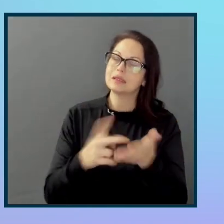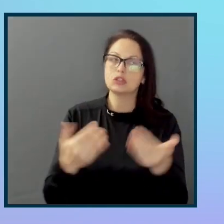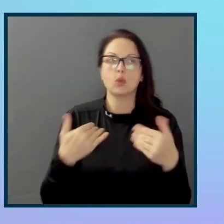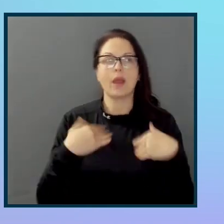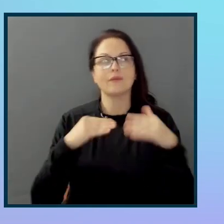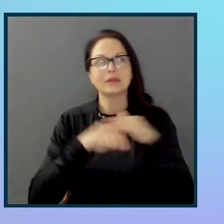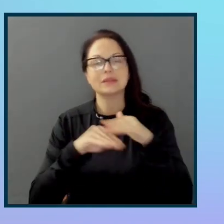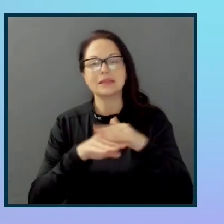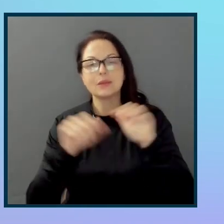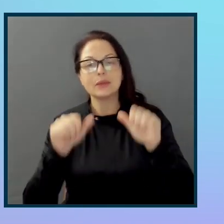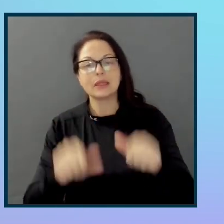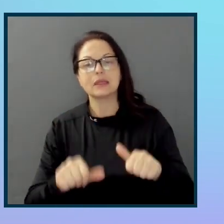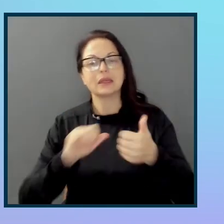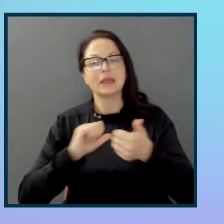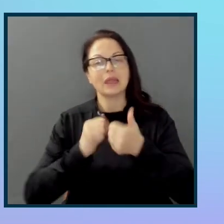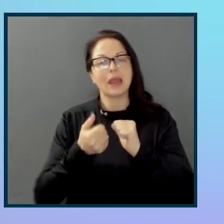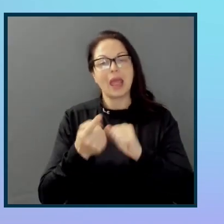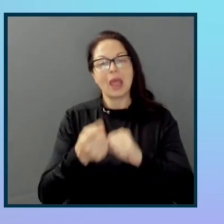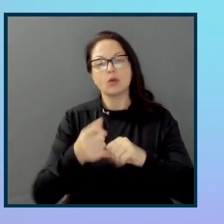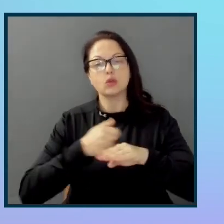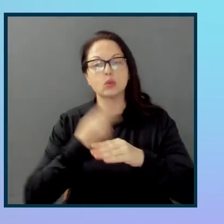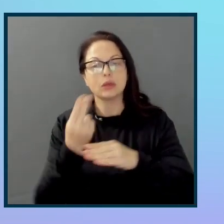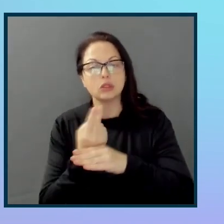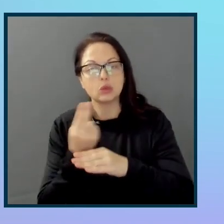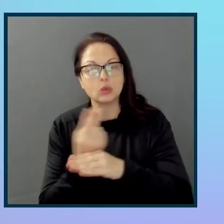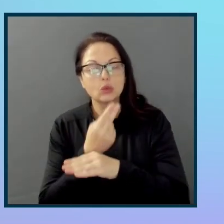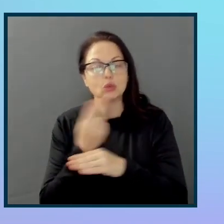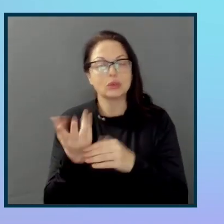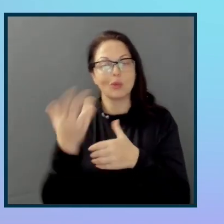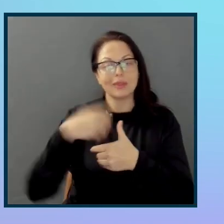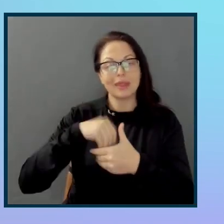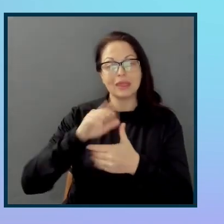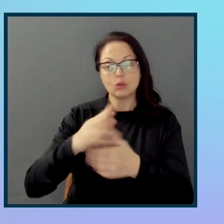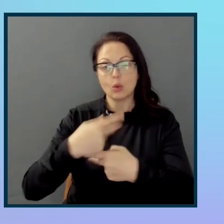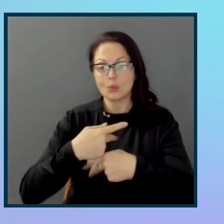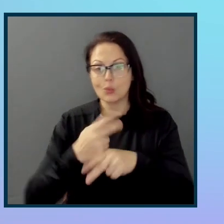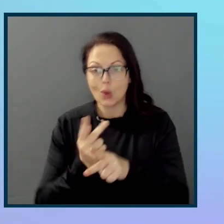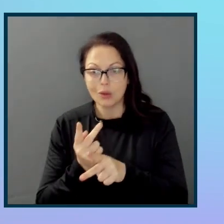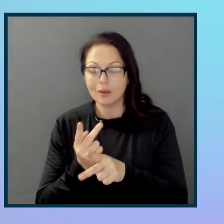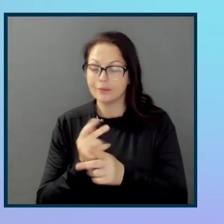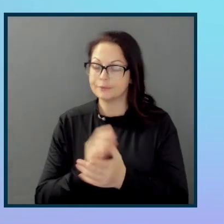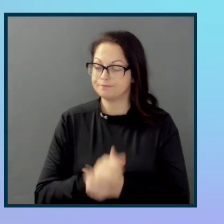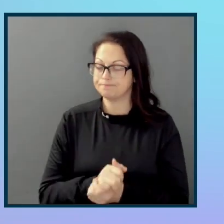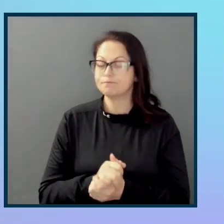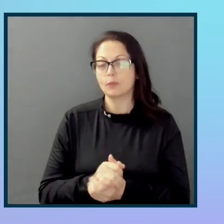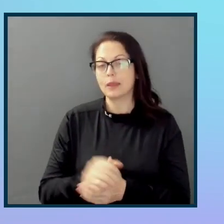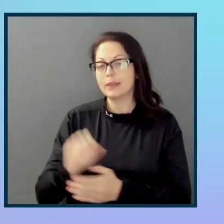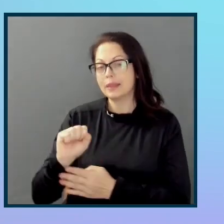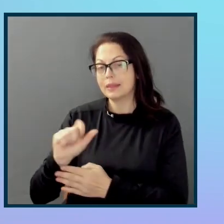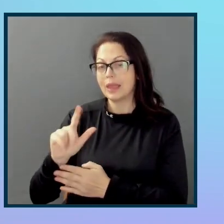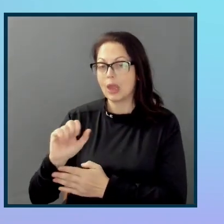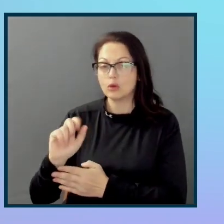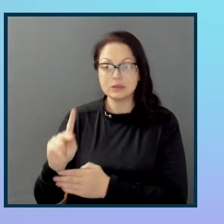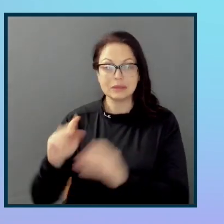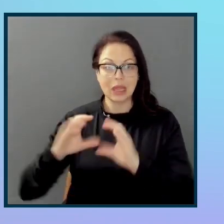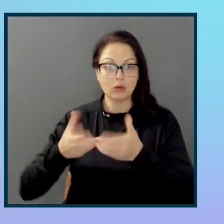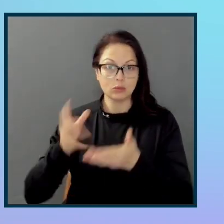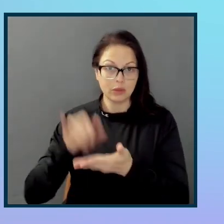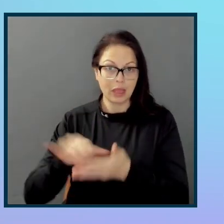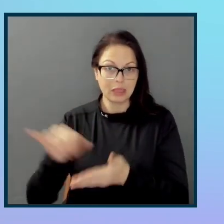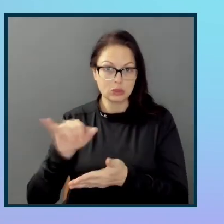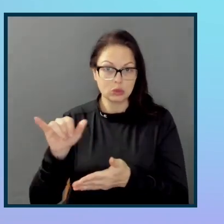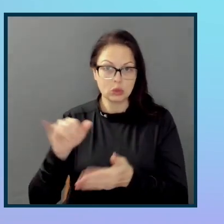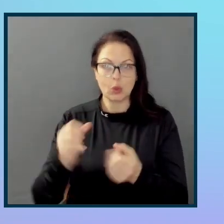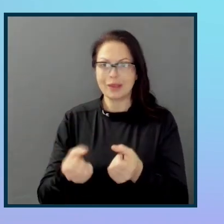space, just the general practices. There are Slack groups for that. So there are all sorts of resources available,